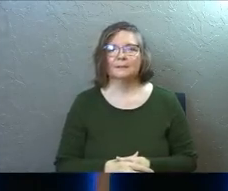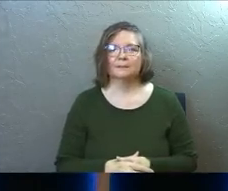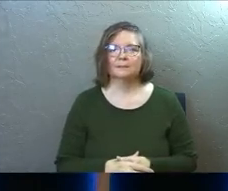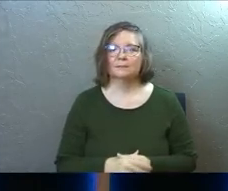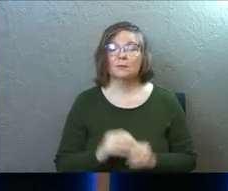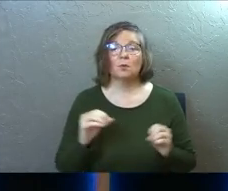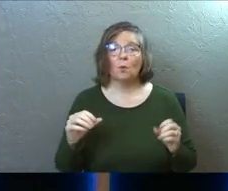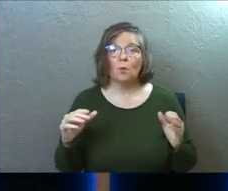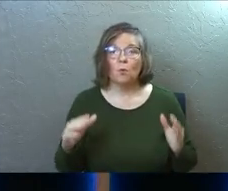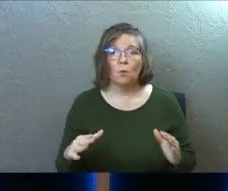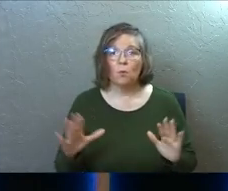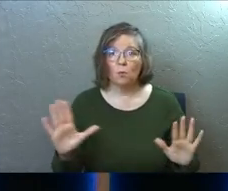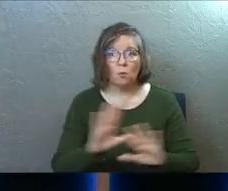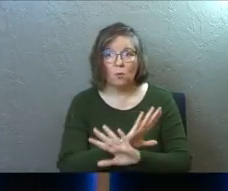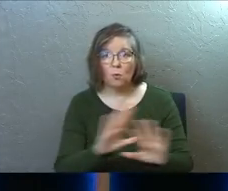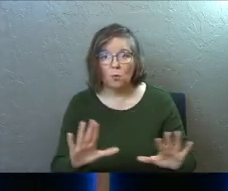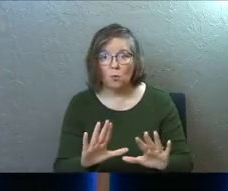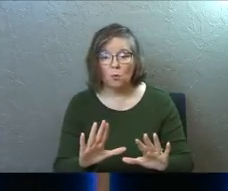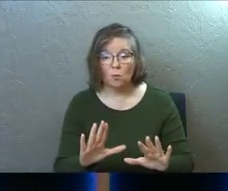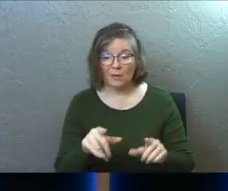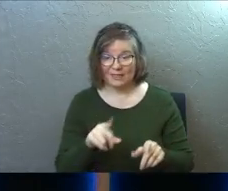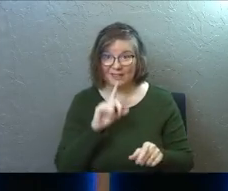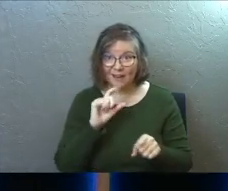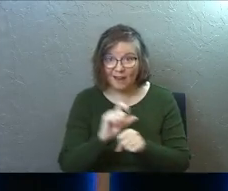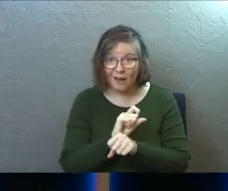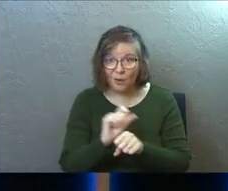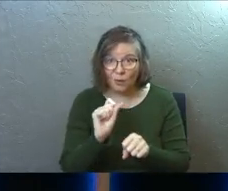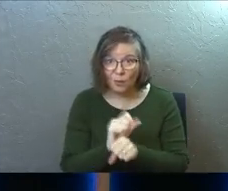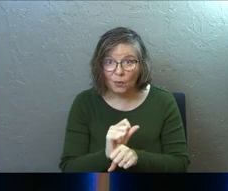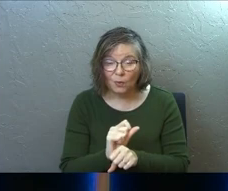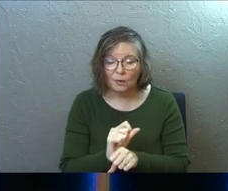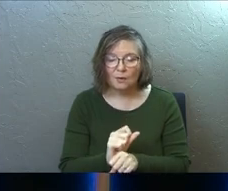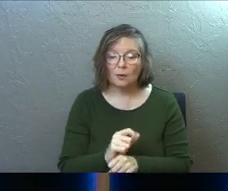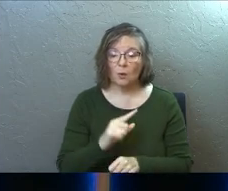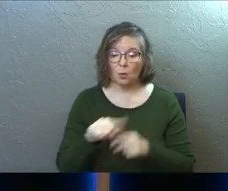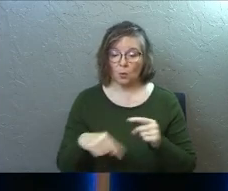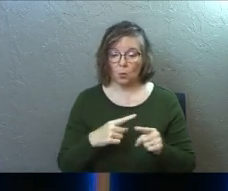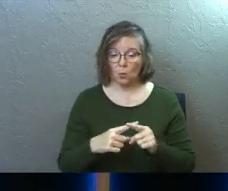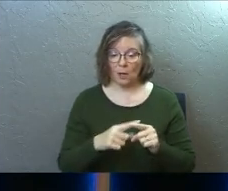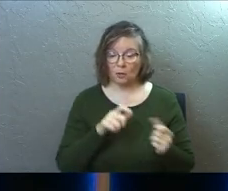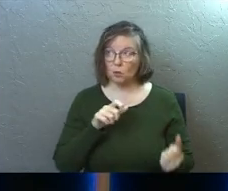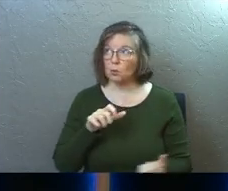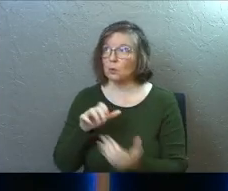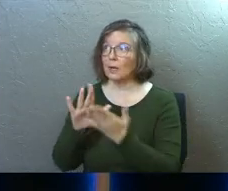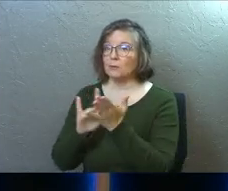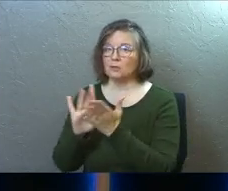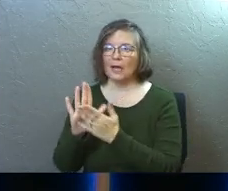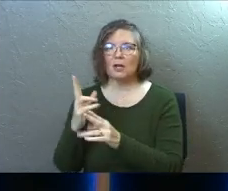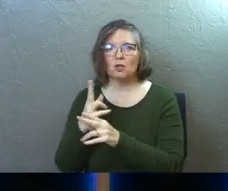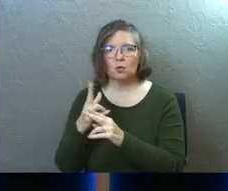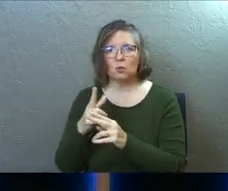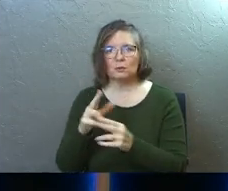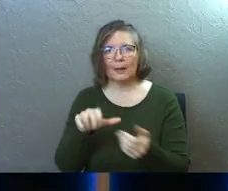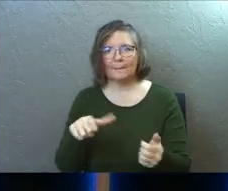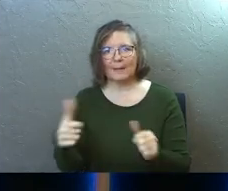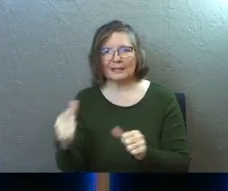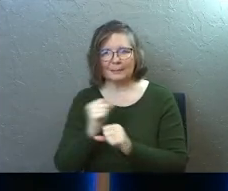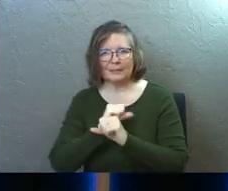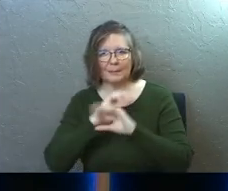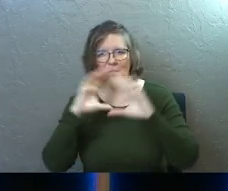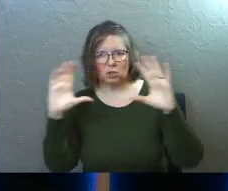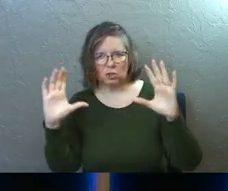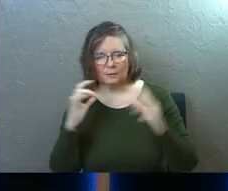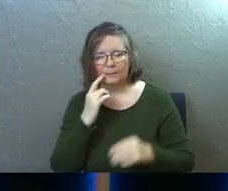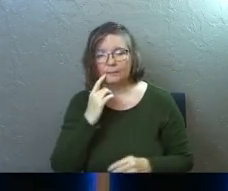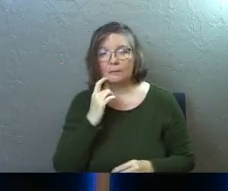No way. He says the way this actually worked is that when you came to Jesus, and he kind of uses baptism as a picture here,